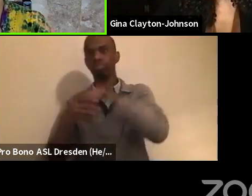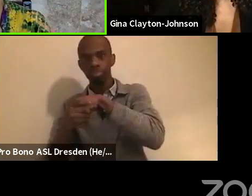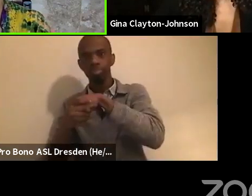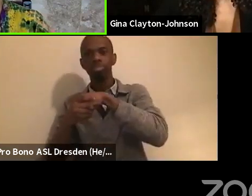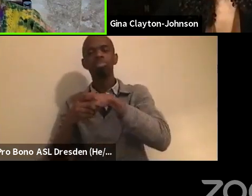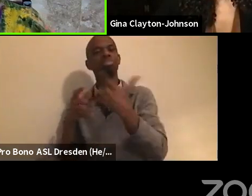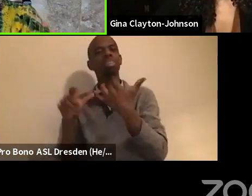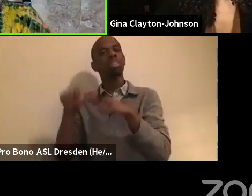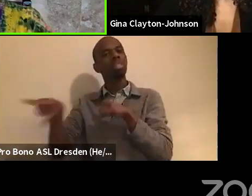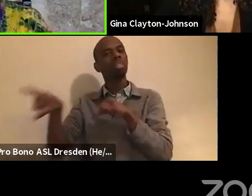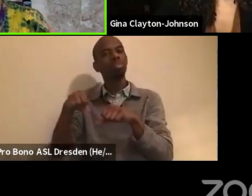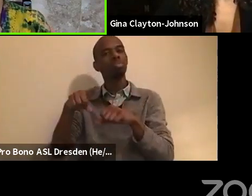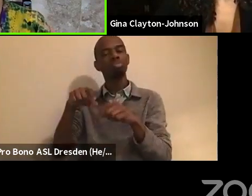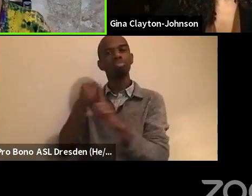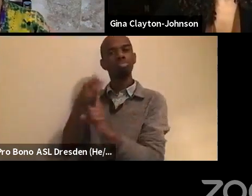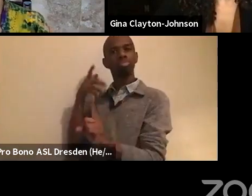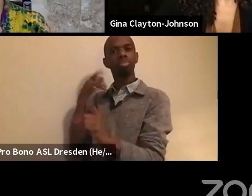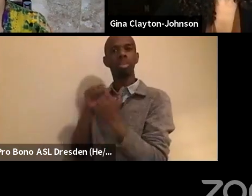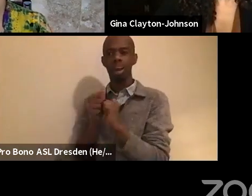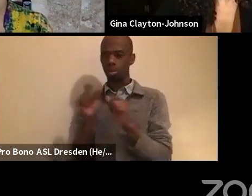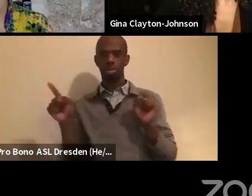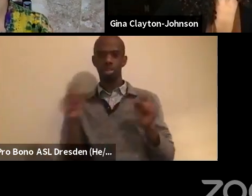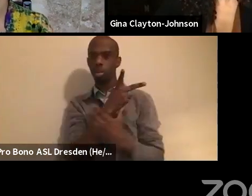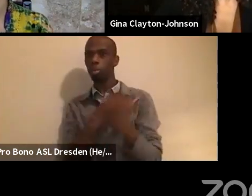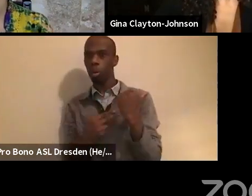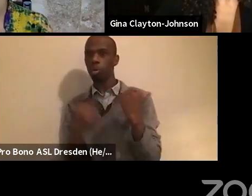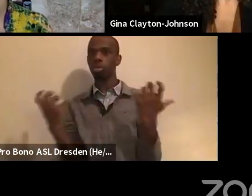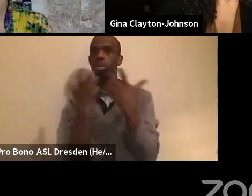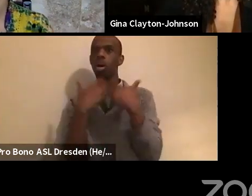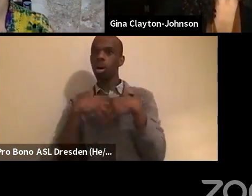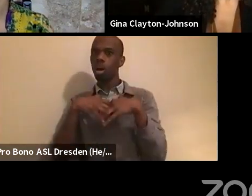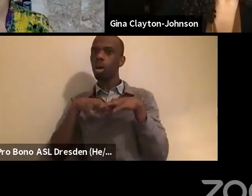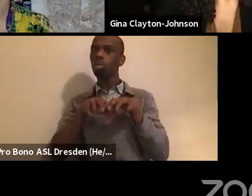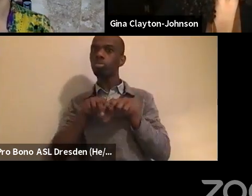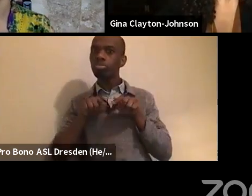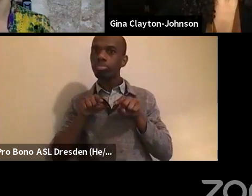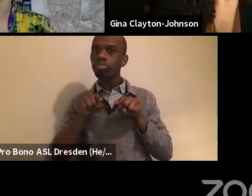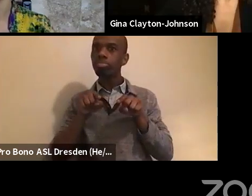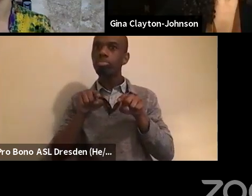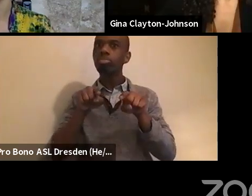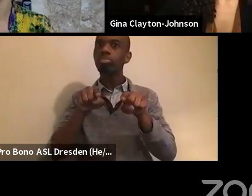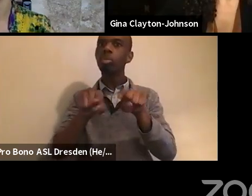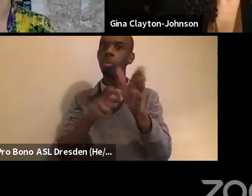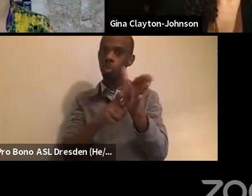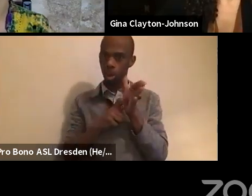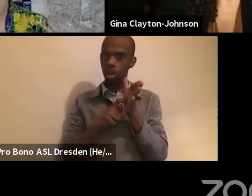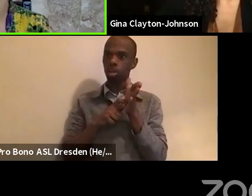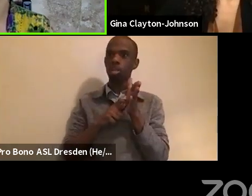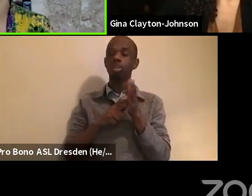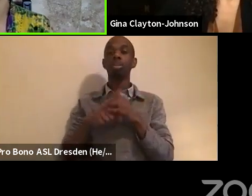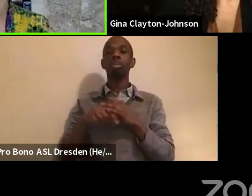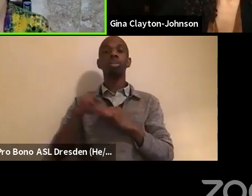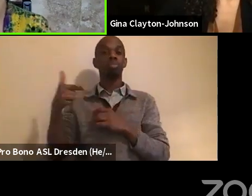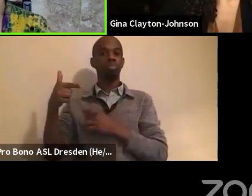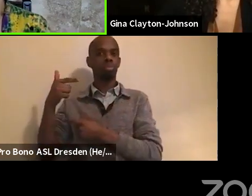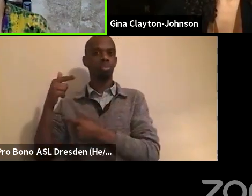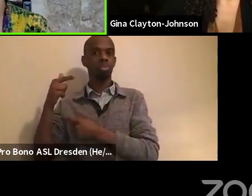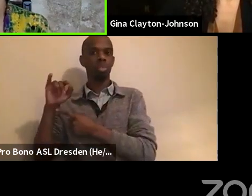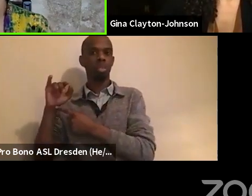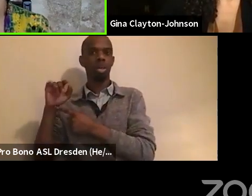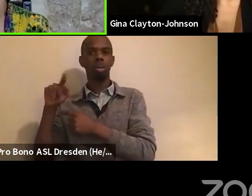compliments each other. Yes. Um, and it matters what kind of policy work. And so, um,